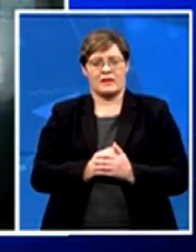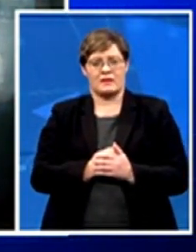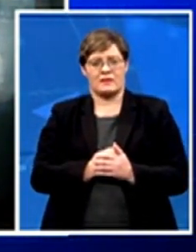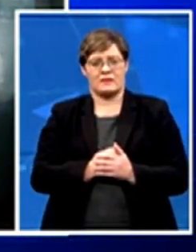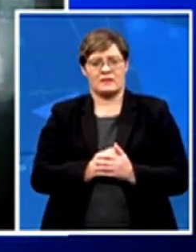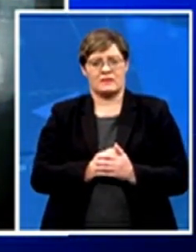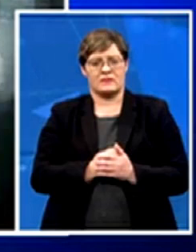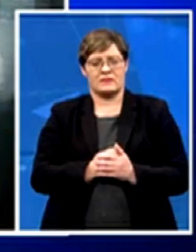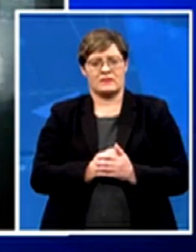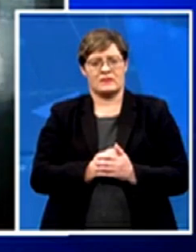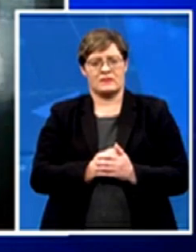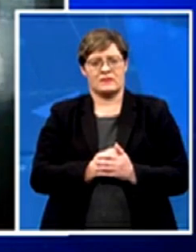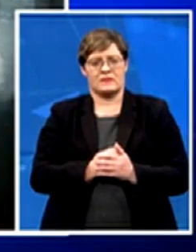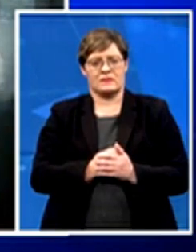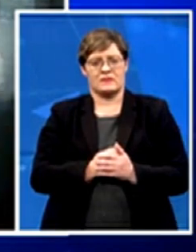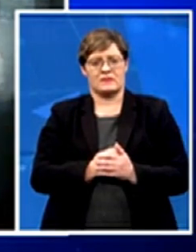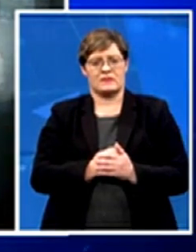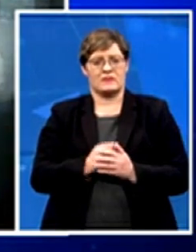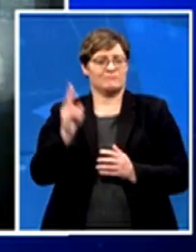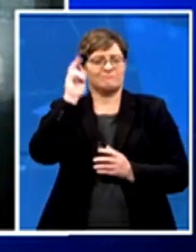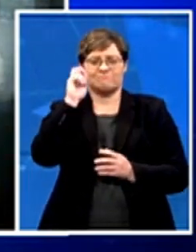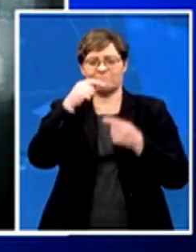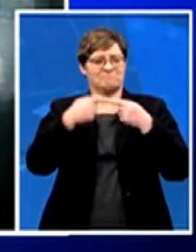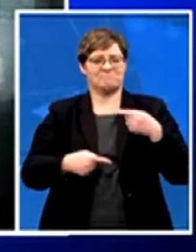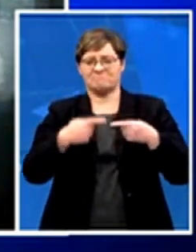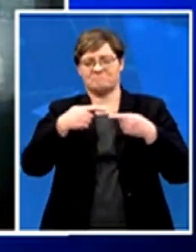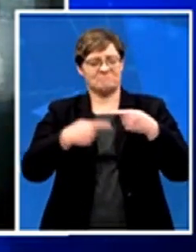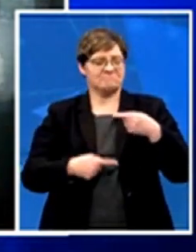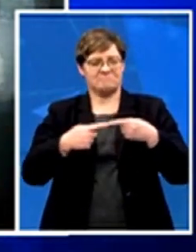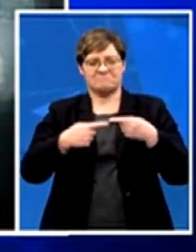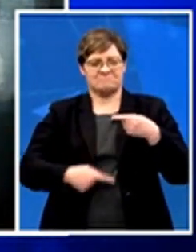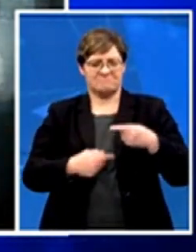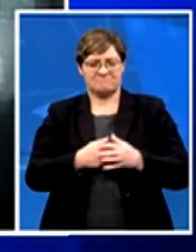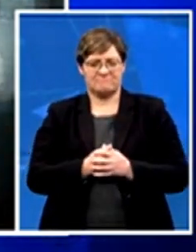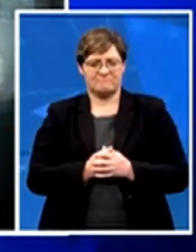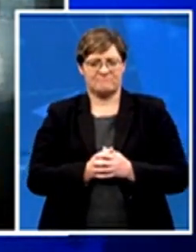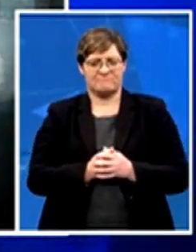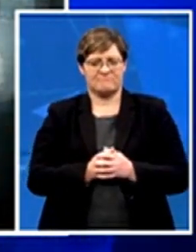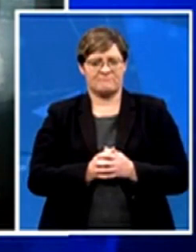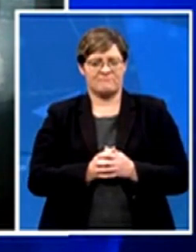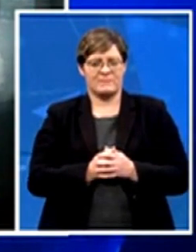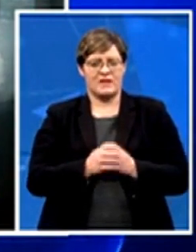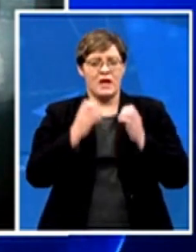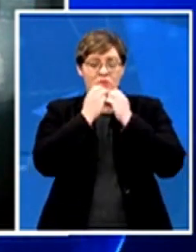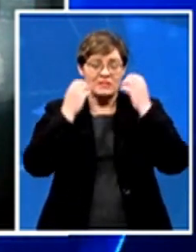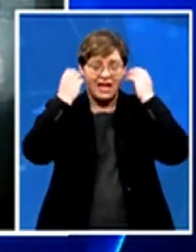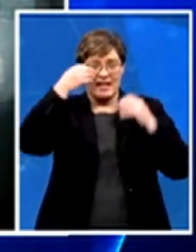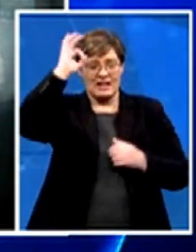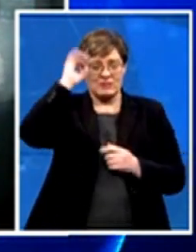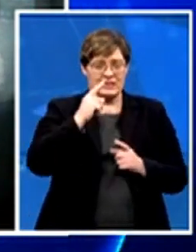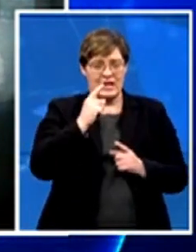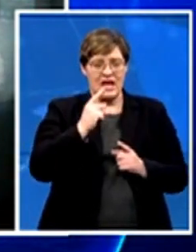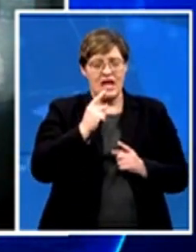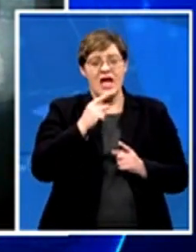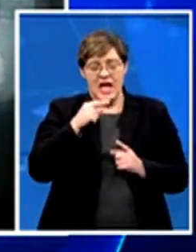the Mozambican government have afforded the efforts of the state security agency a covert intelligence collection against what's going